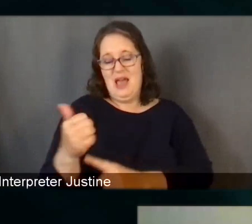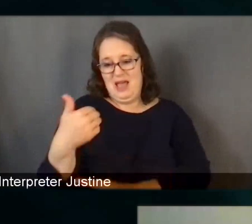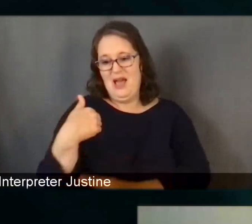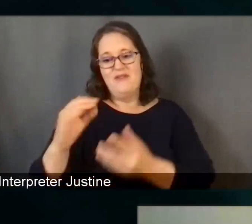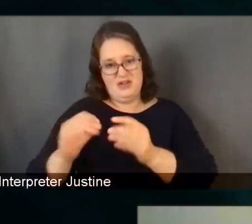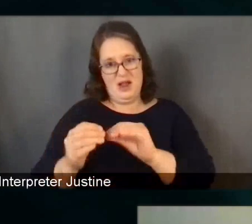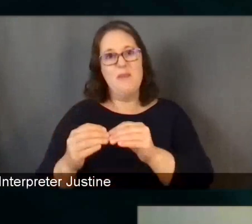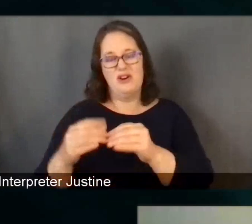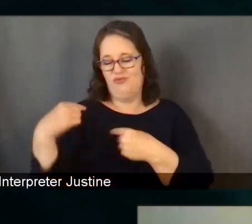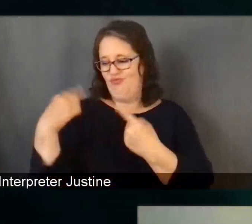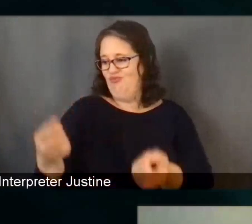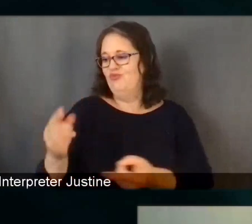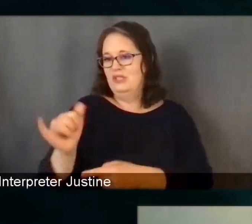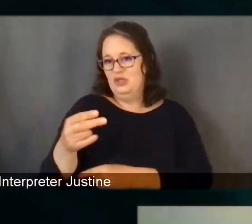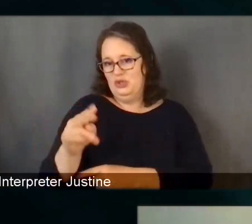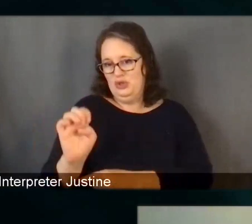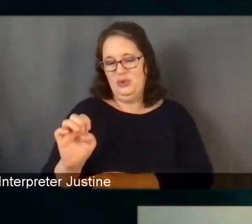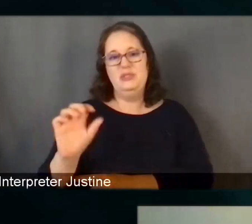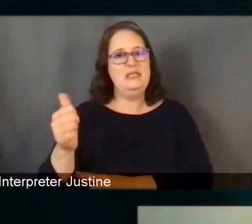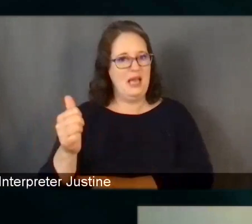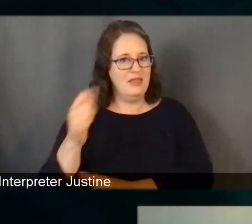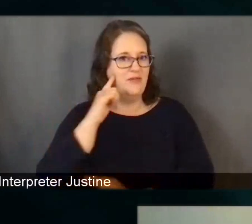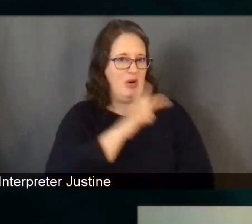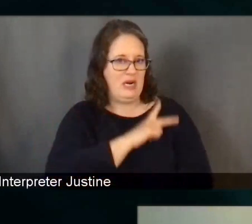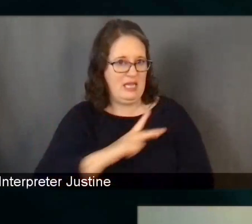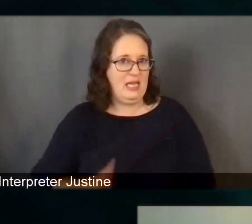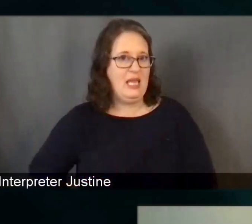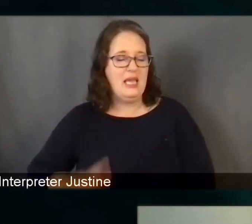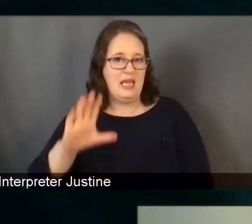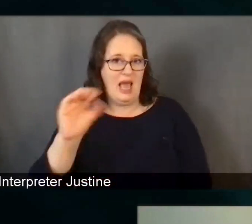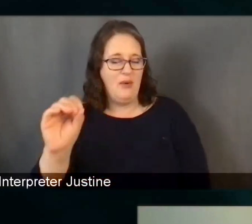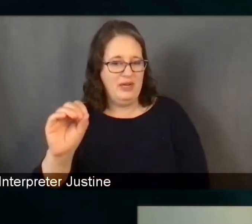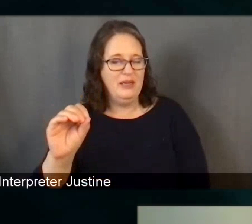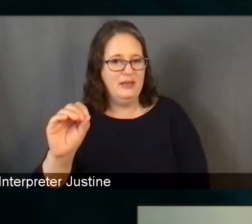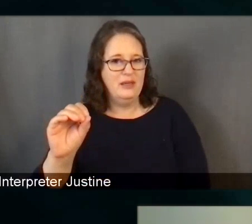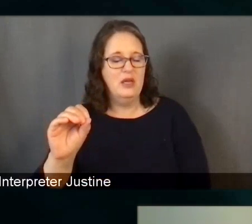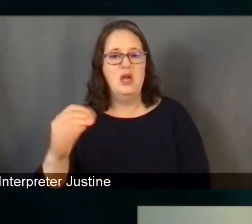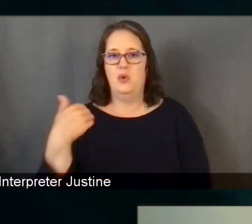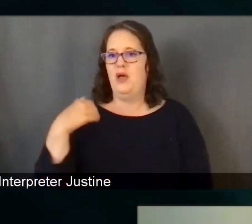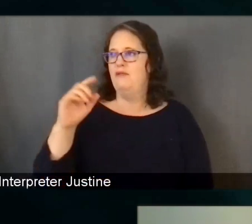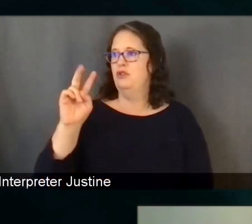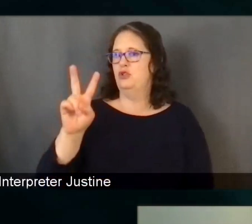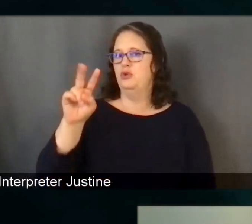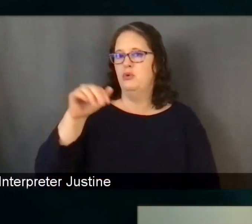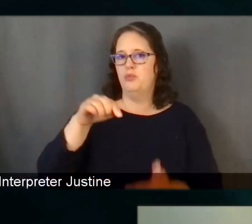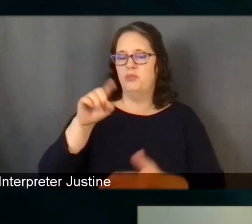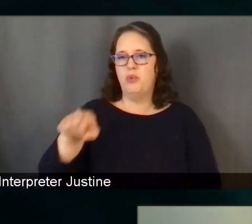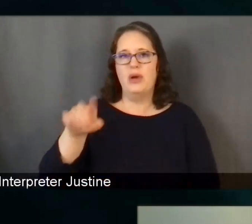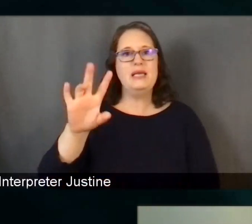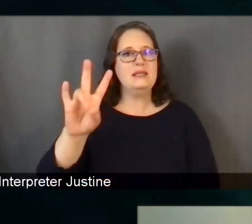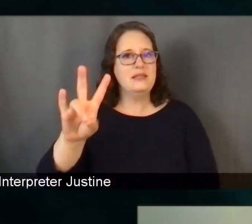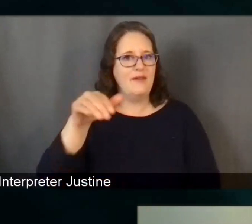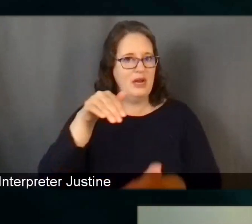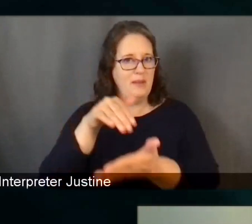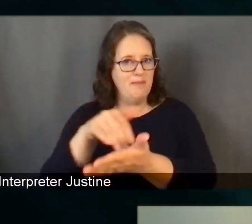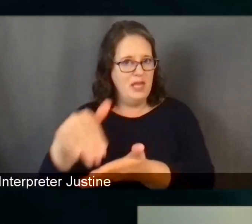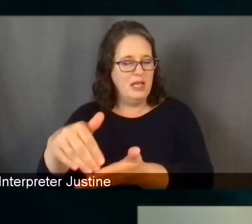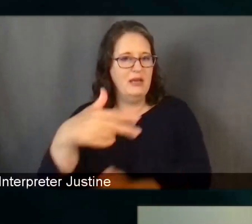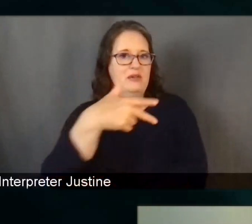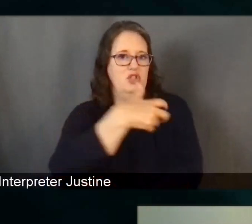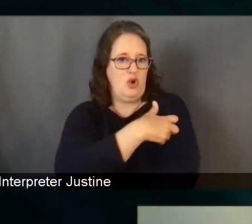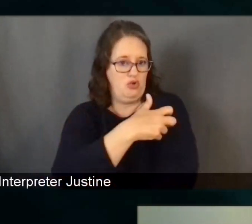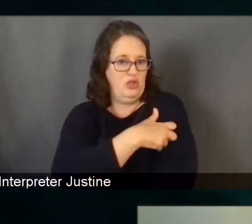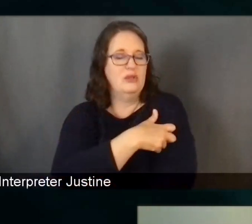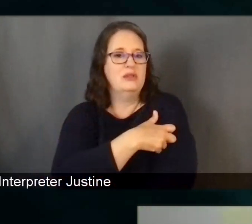in King County, we are about 2.7 million doses administered. About